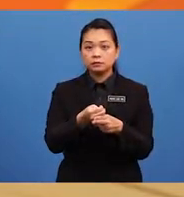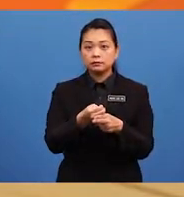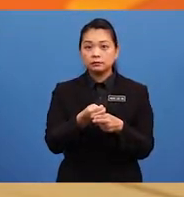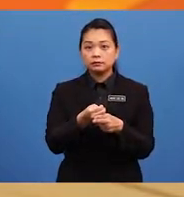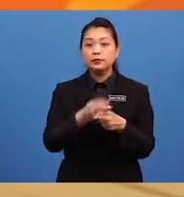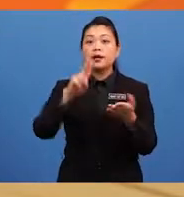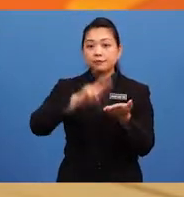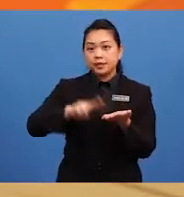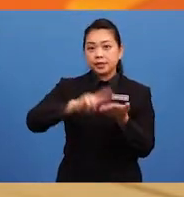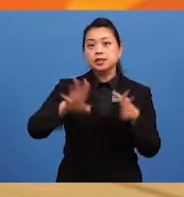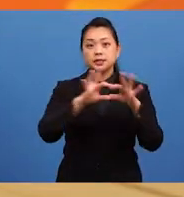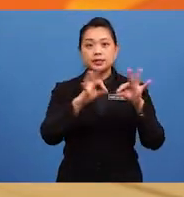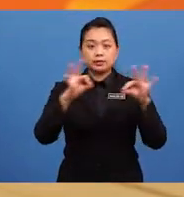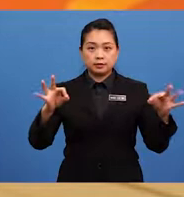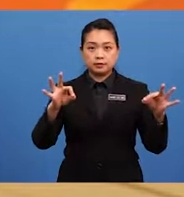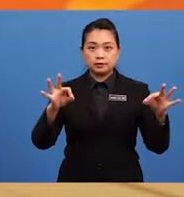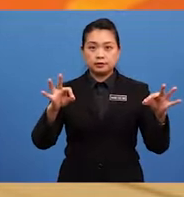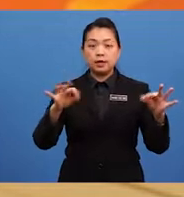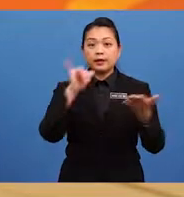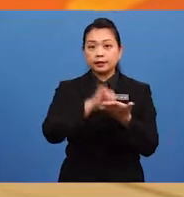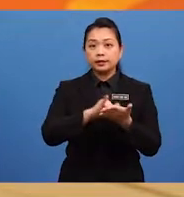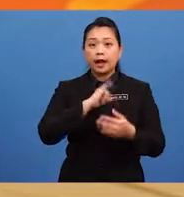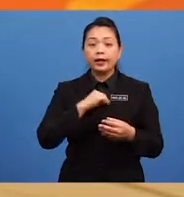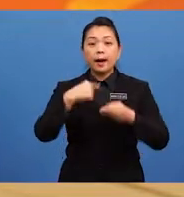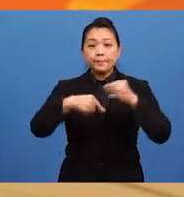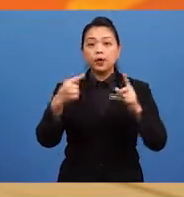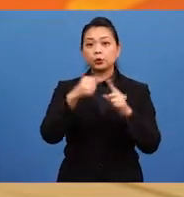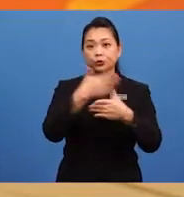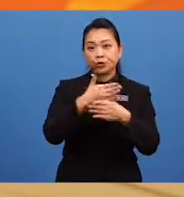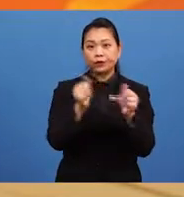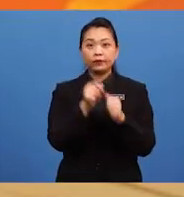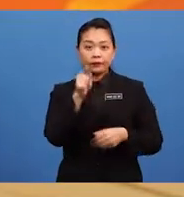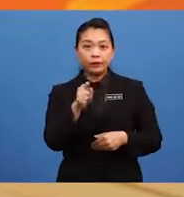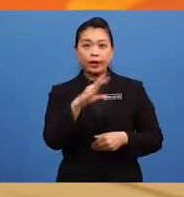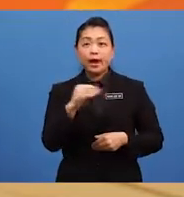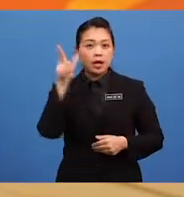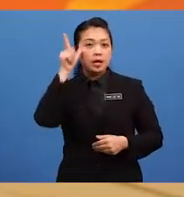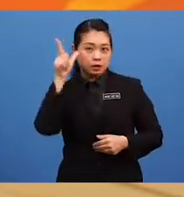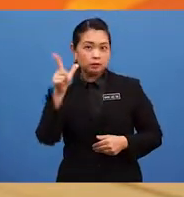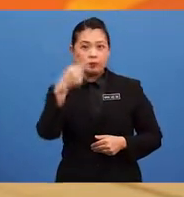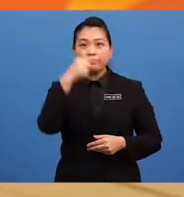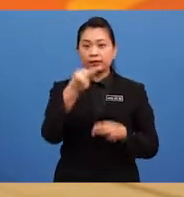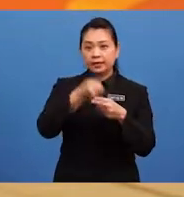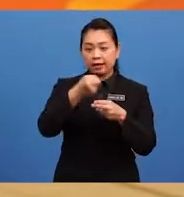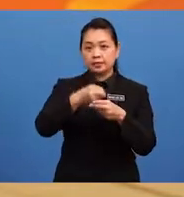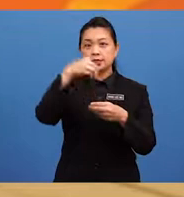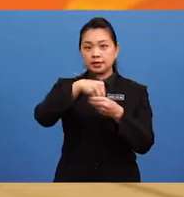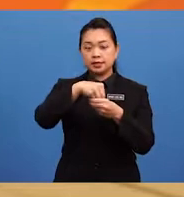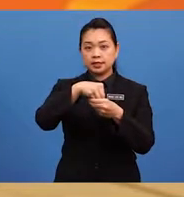Read the sentences that I am about to share with you, and look for the nouns in it.